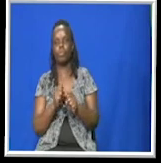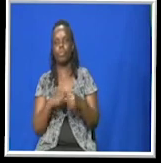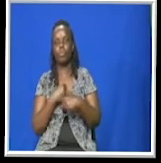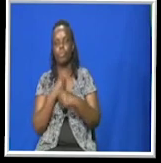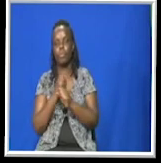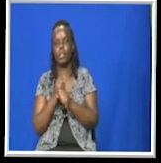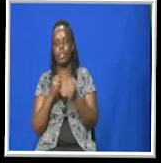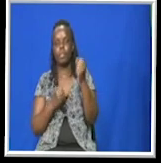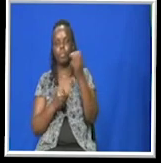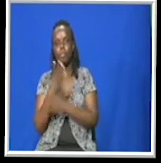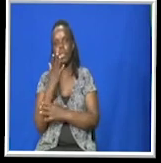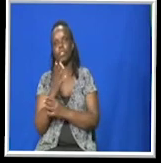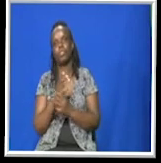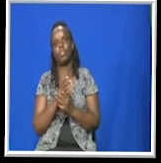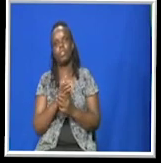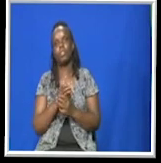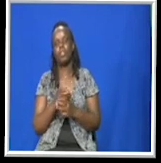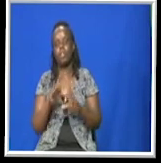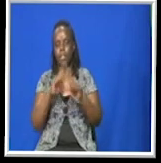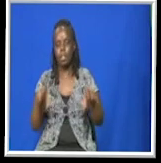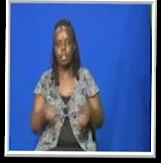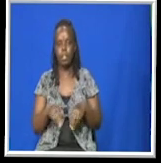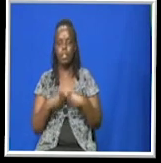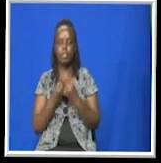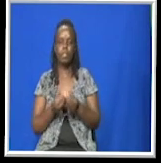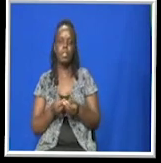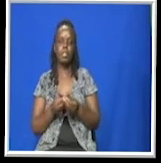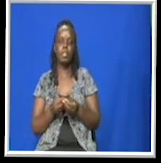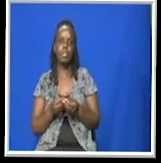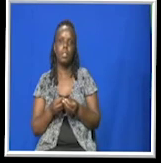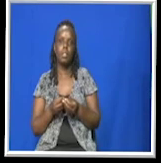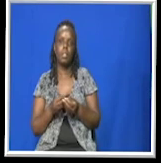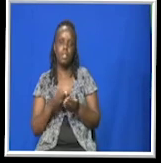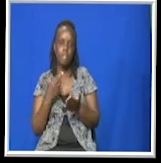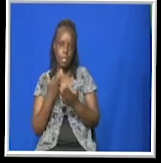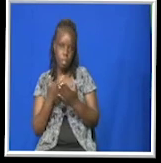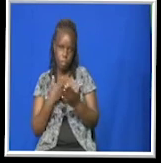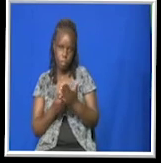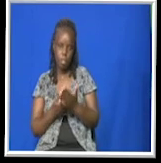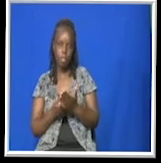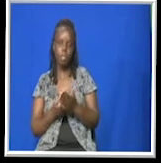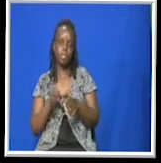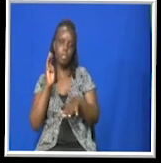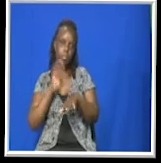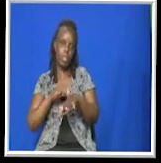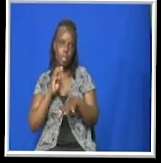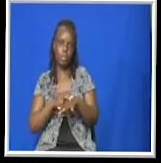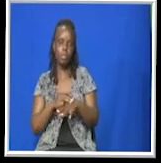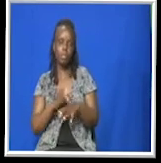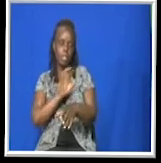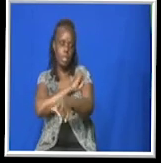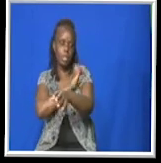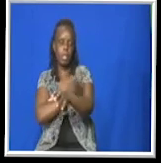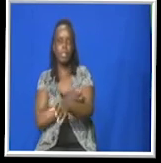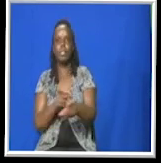aspect. Land gives us the raw materials, the minerals, the energy